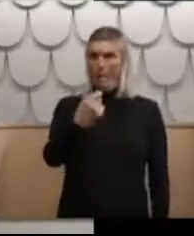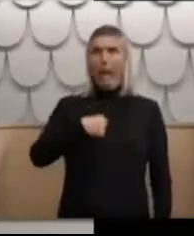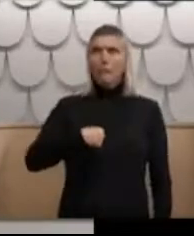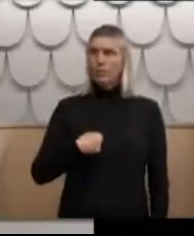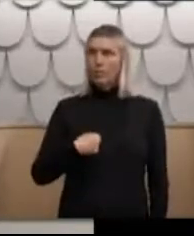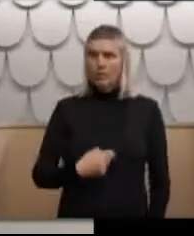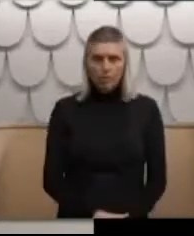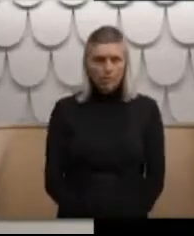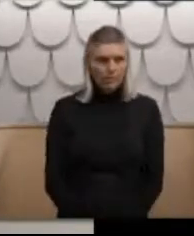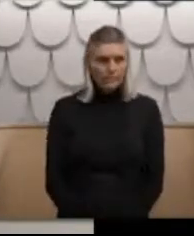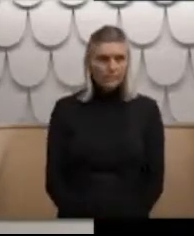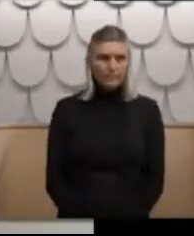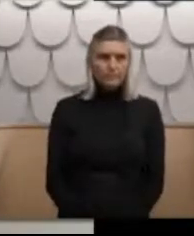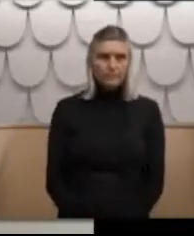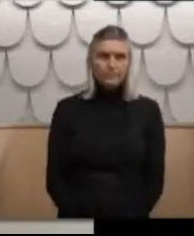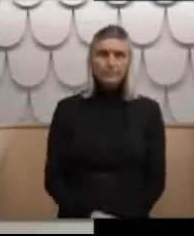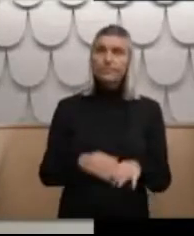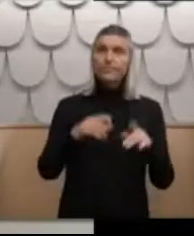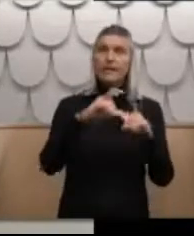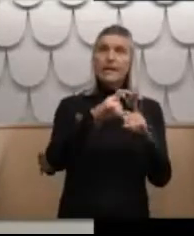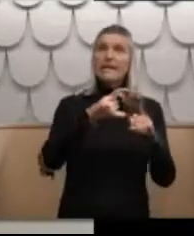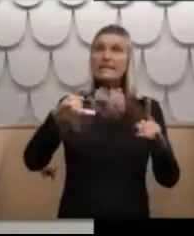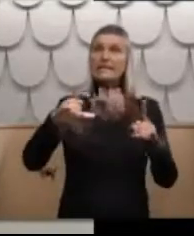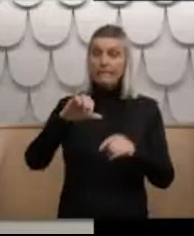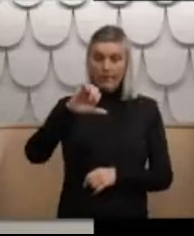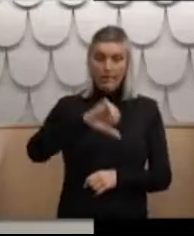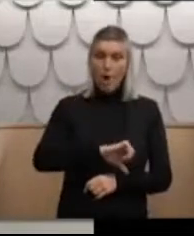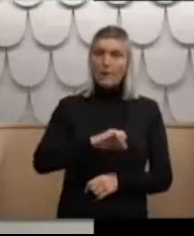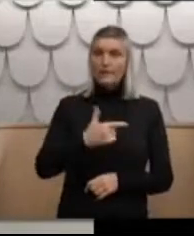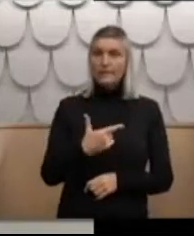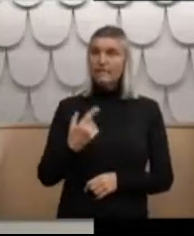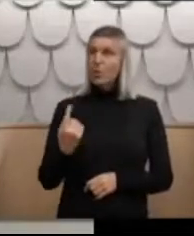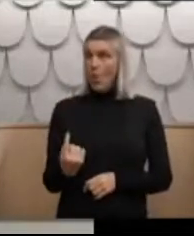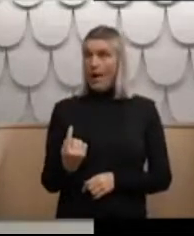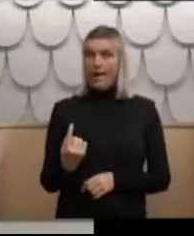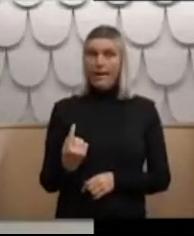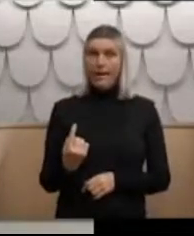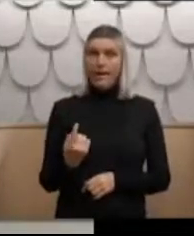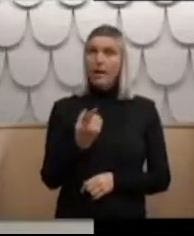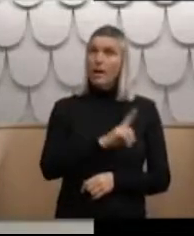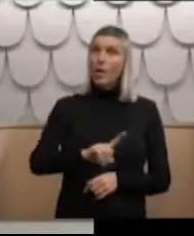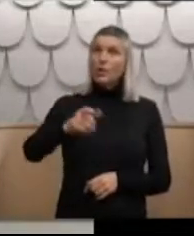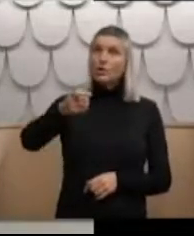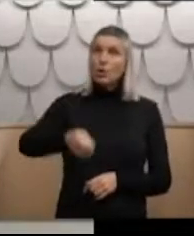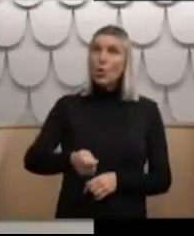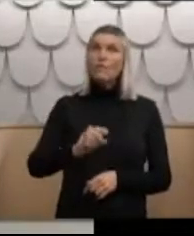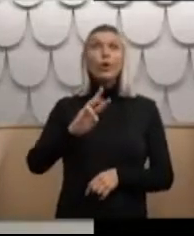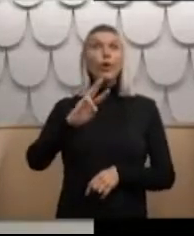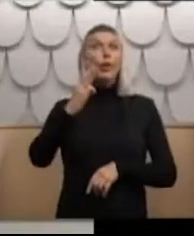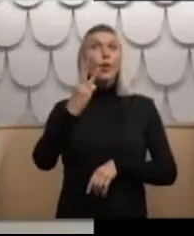On December 1971, I was taken before the court on my third